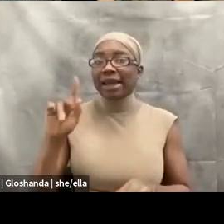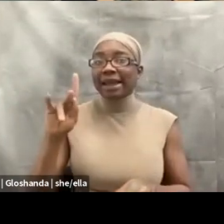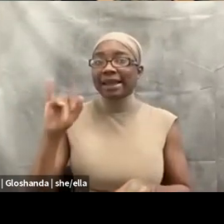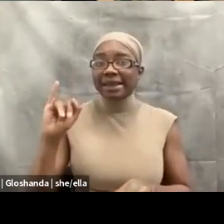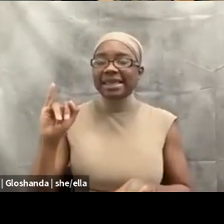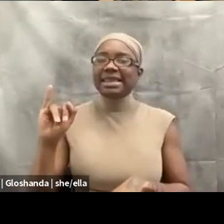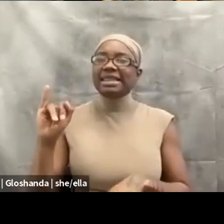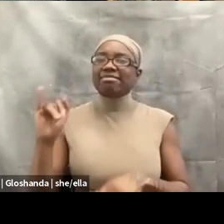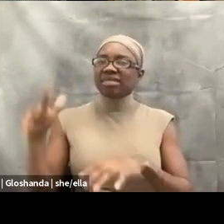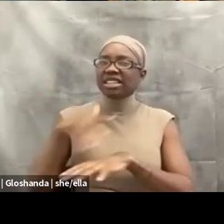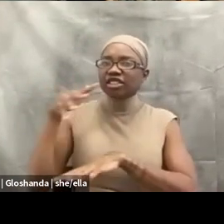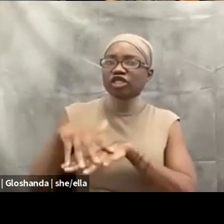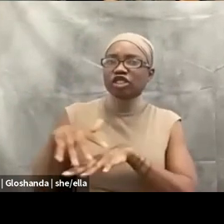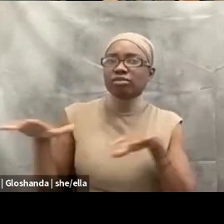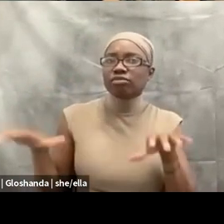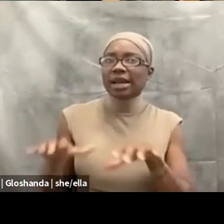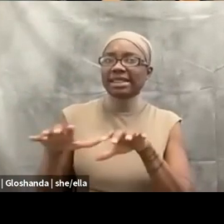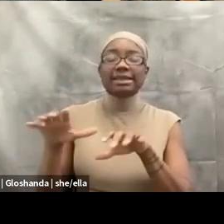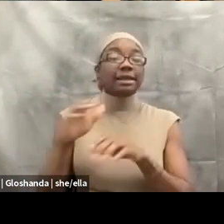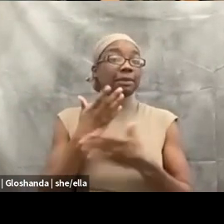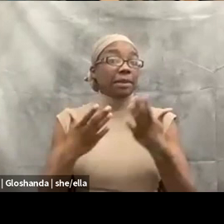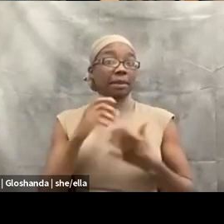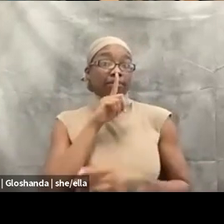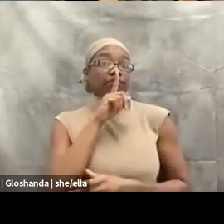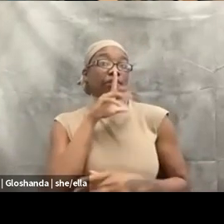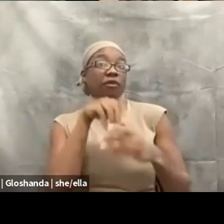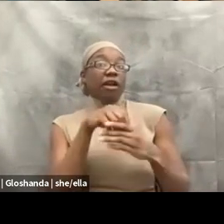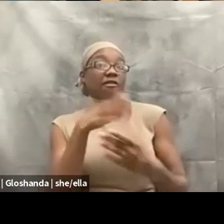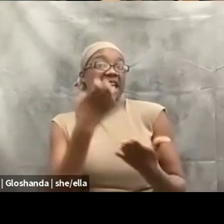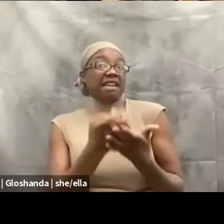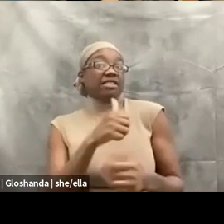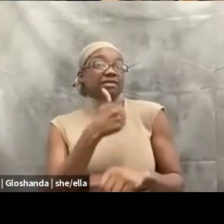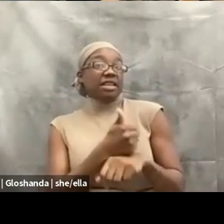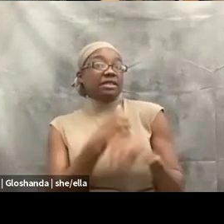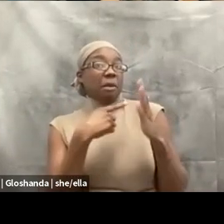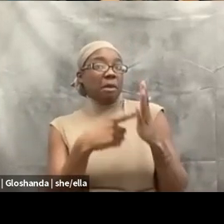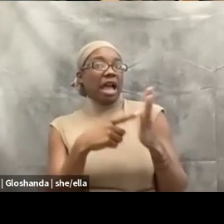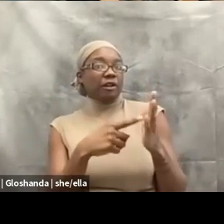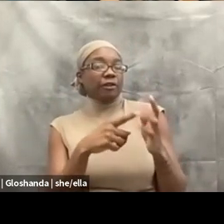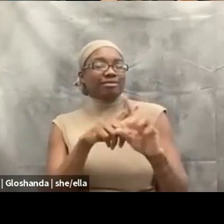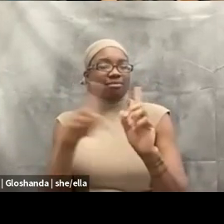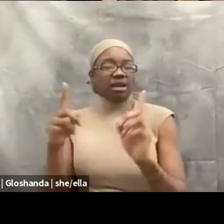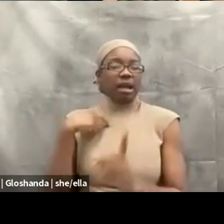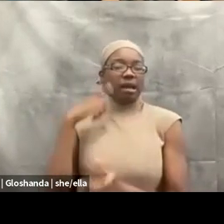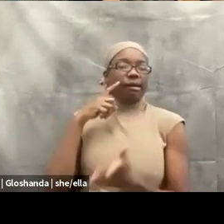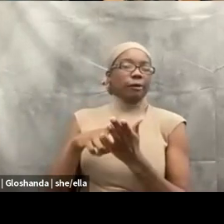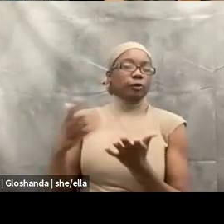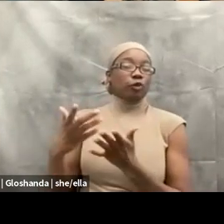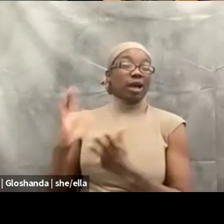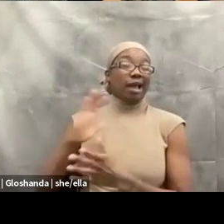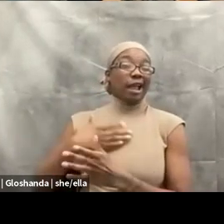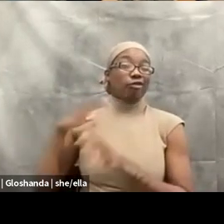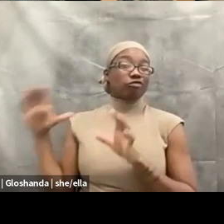evidence-based models, but they're actually, from what I see, sometimes relabeled, um, you know, and